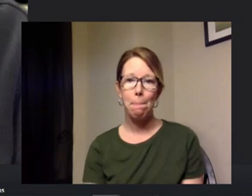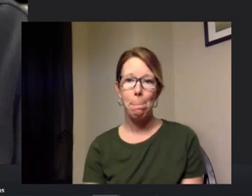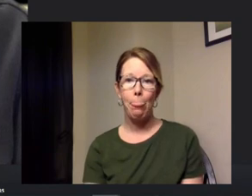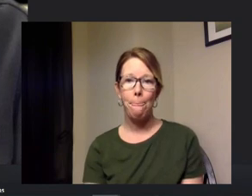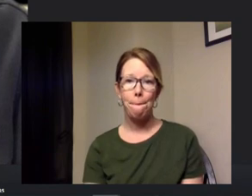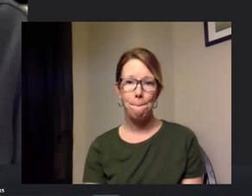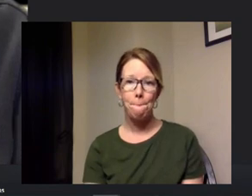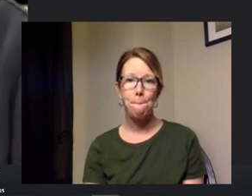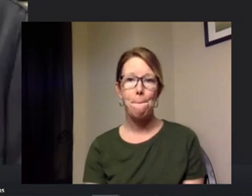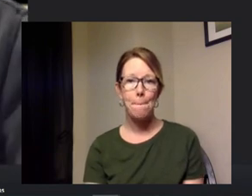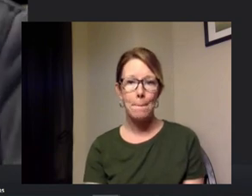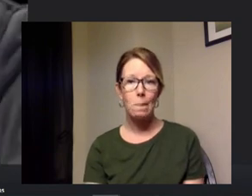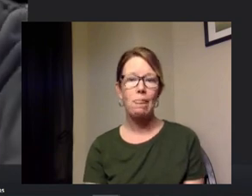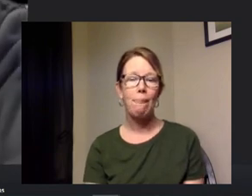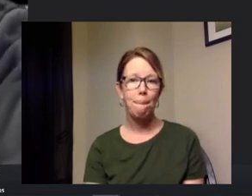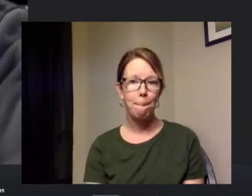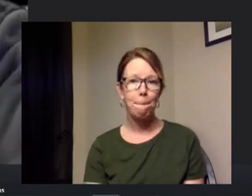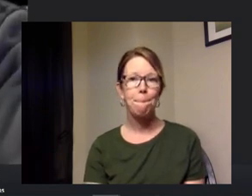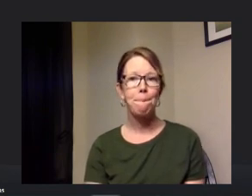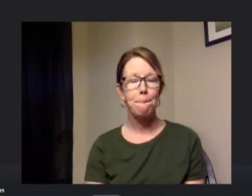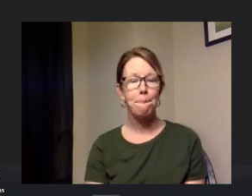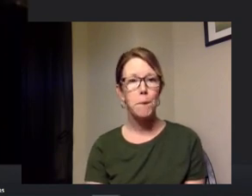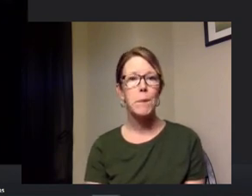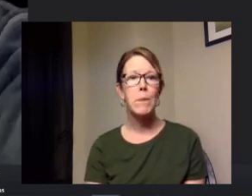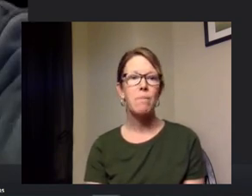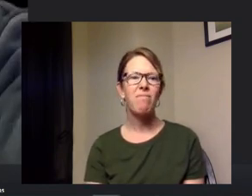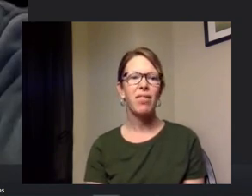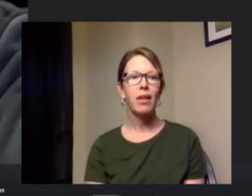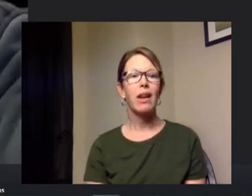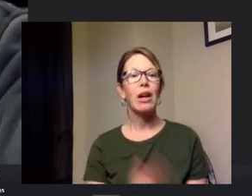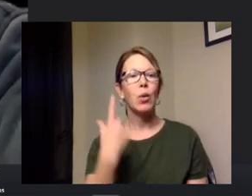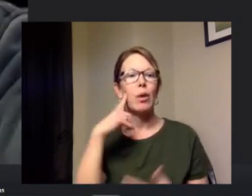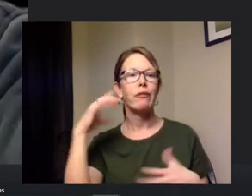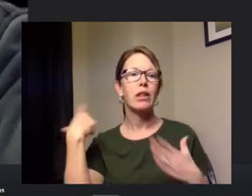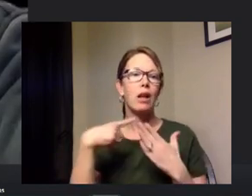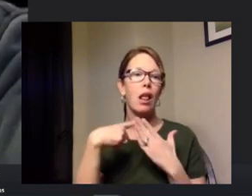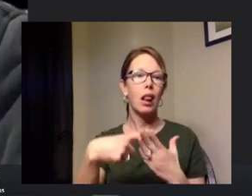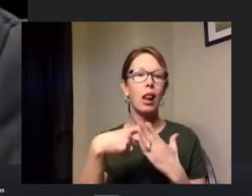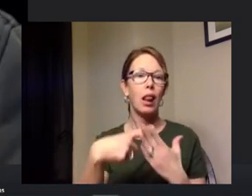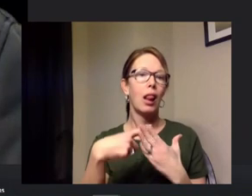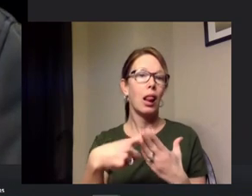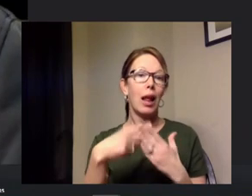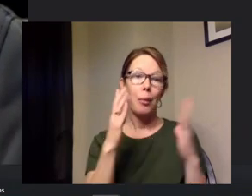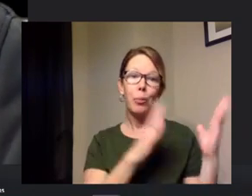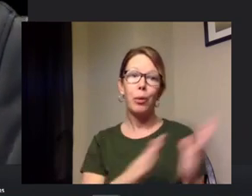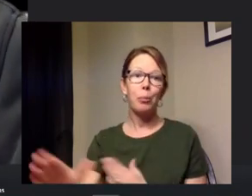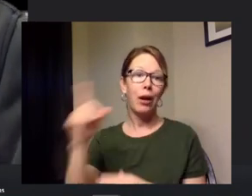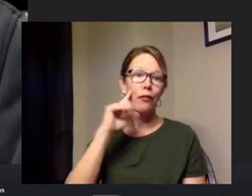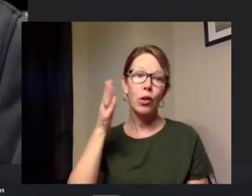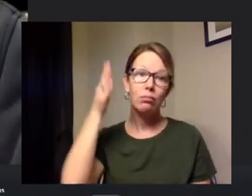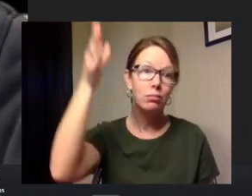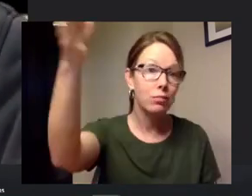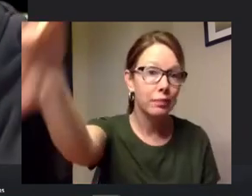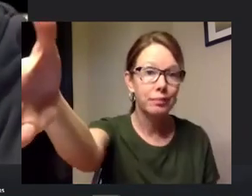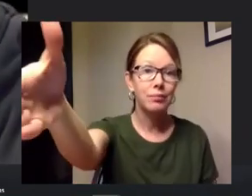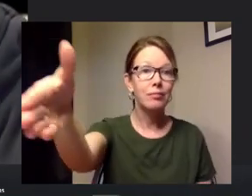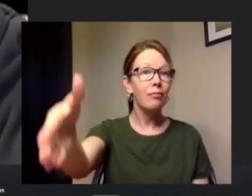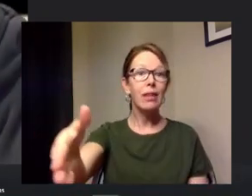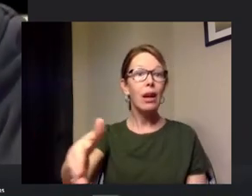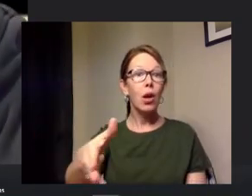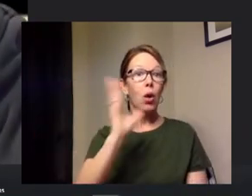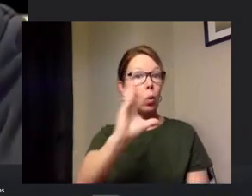thank you colin and you know we've talked about several times we've talked about preparing for the long haul this is a marathon not a sprint